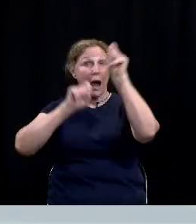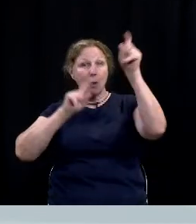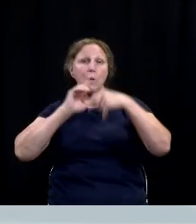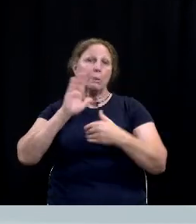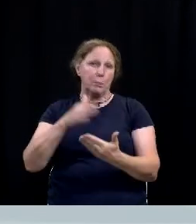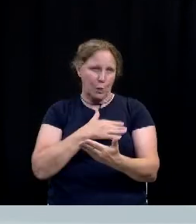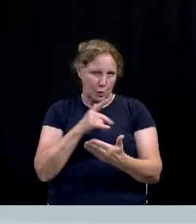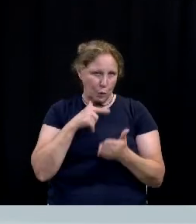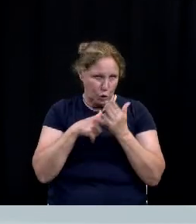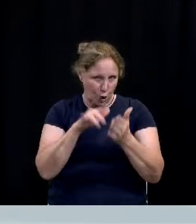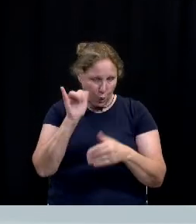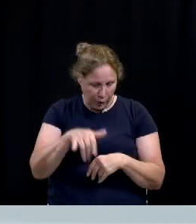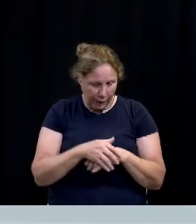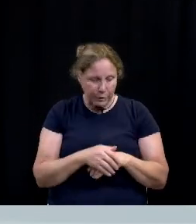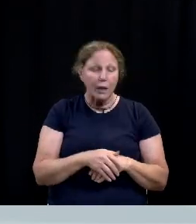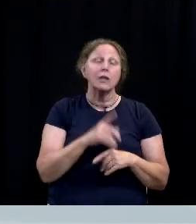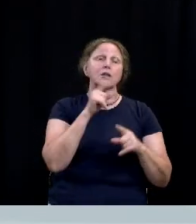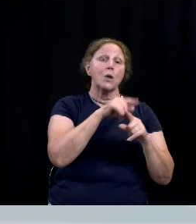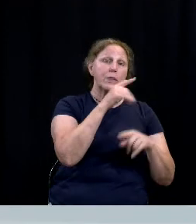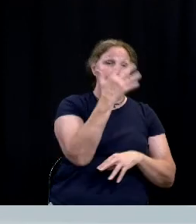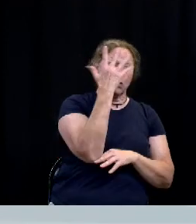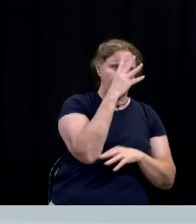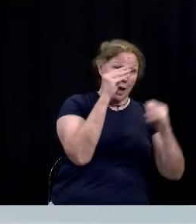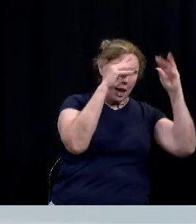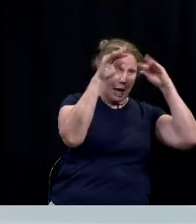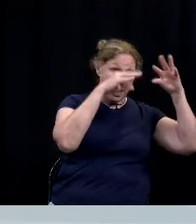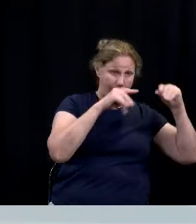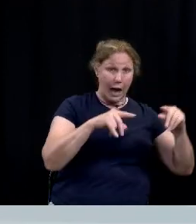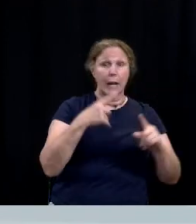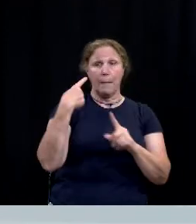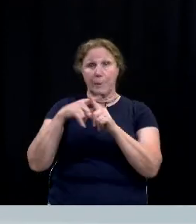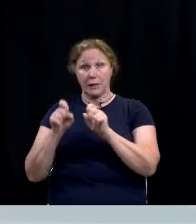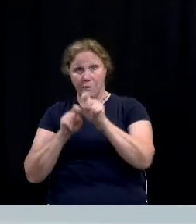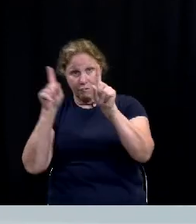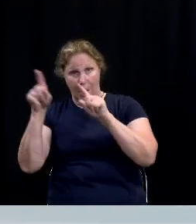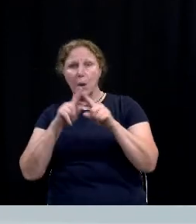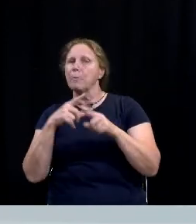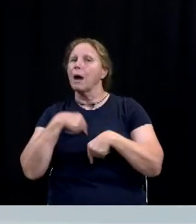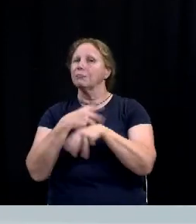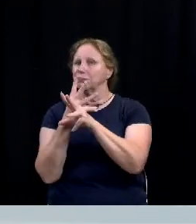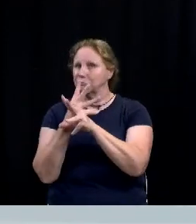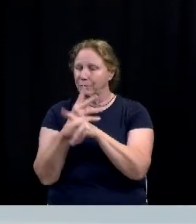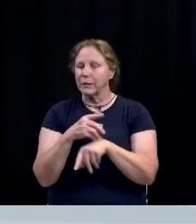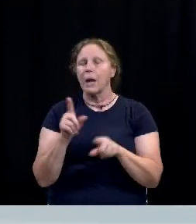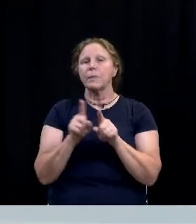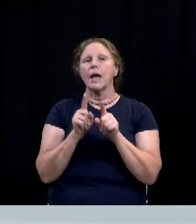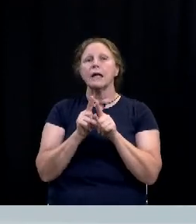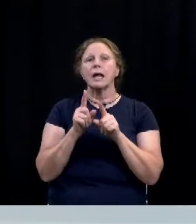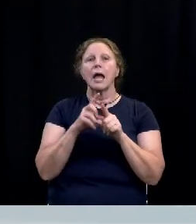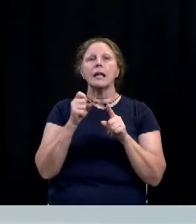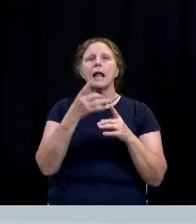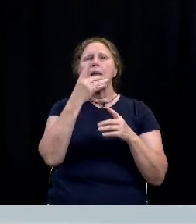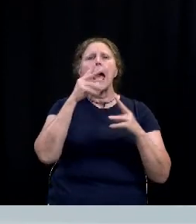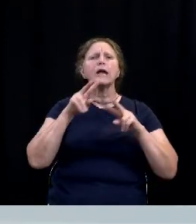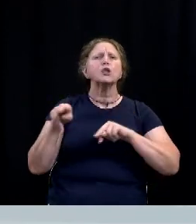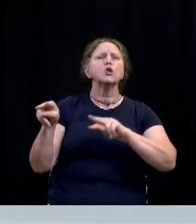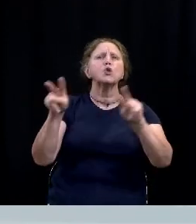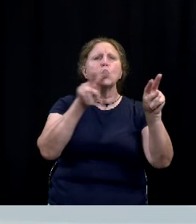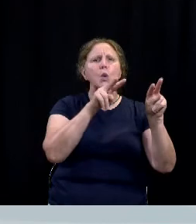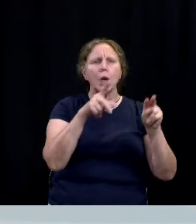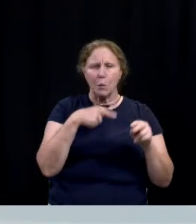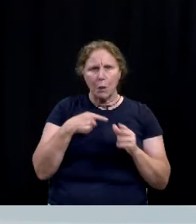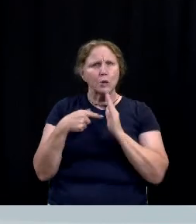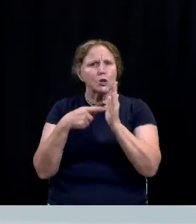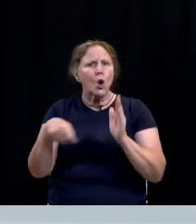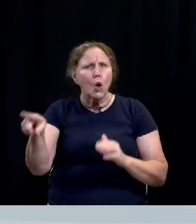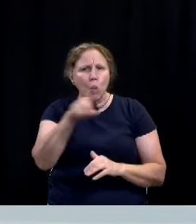so we'll be doing the tree lighting ceremony followed by some fireworks and then we're going to film a video light tour to give people a sneak peek of what it